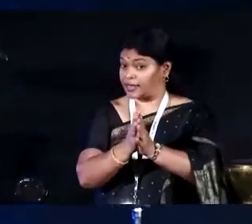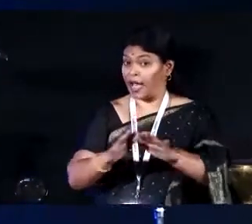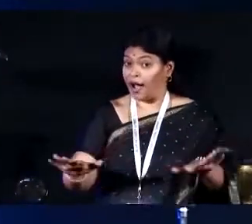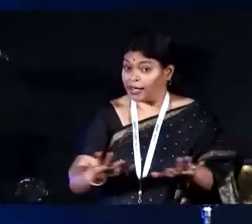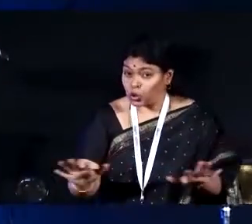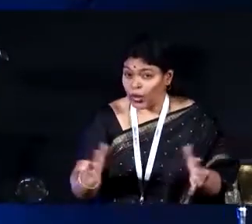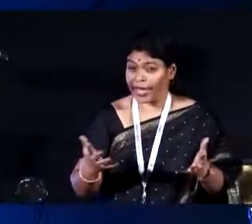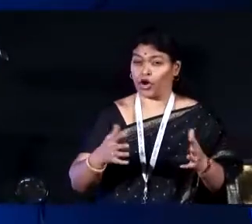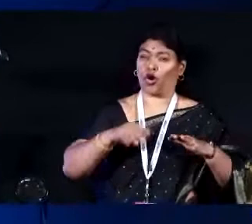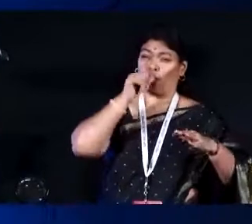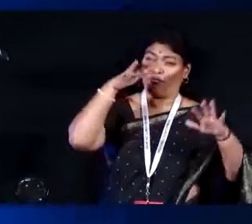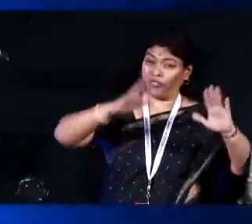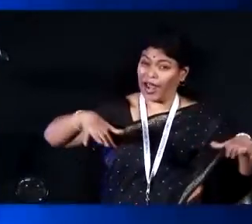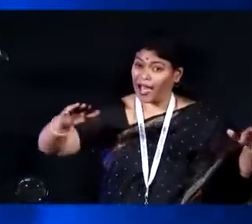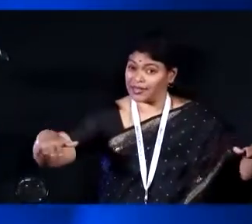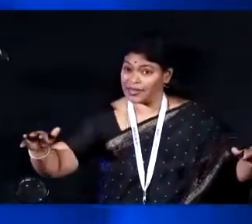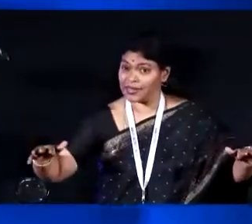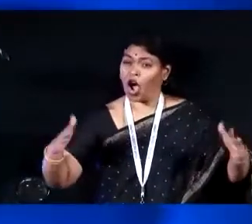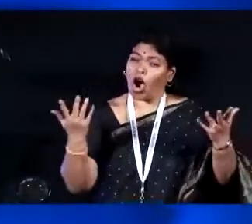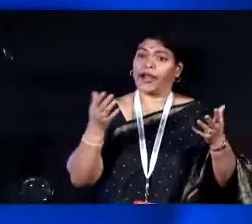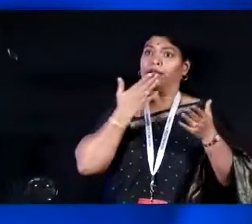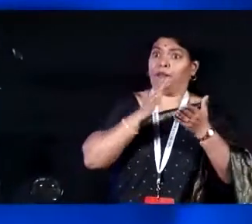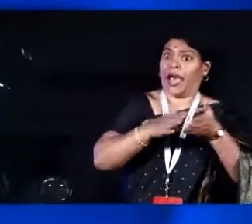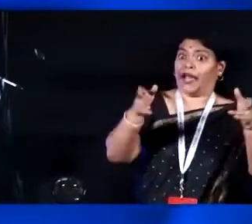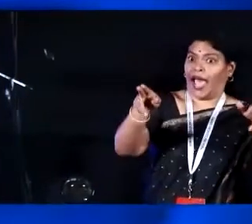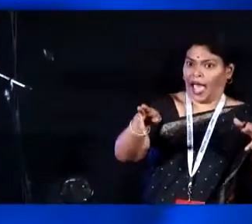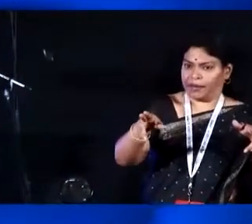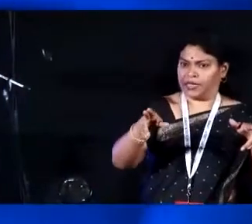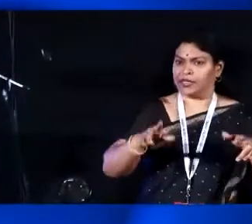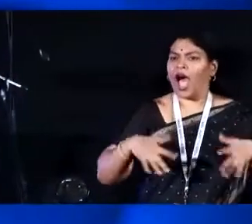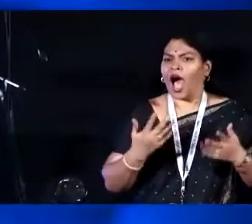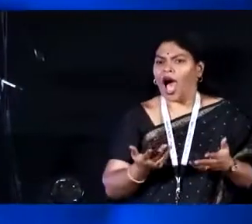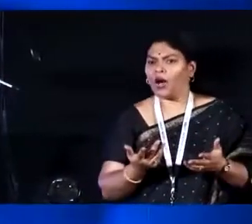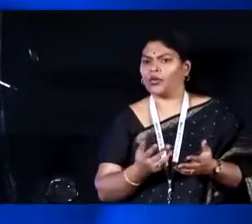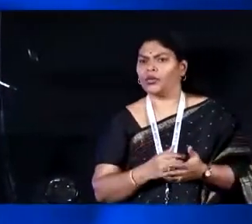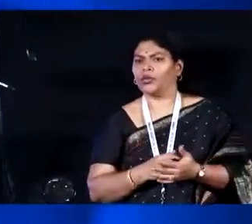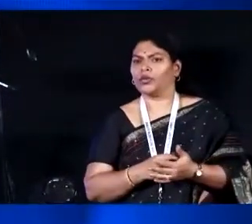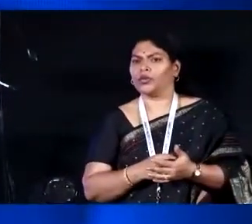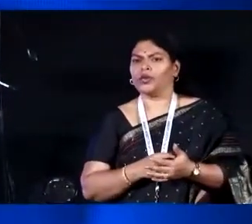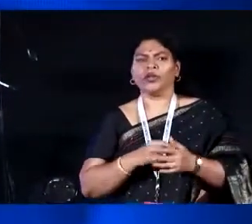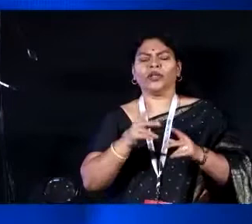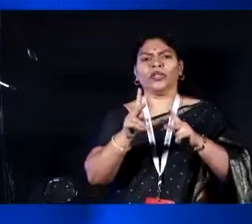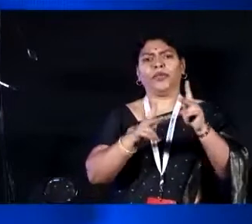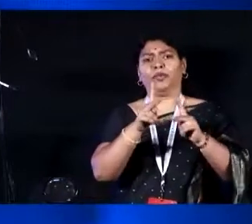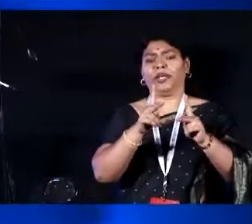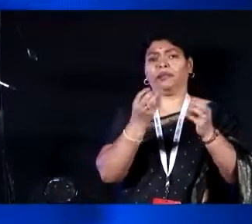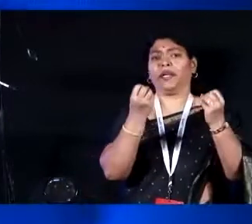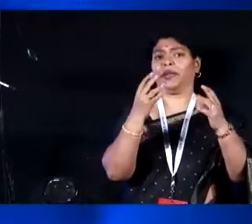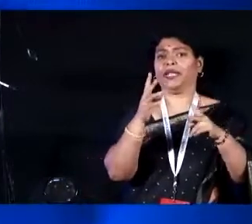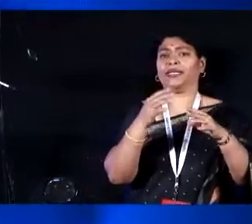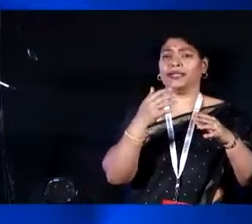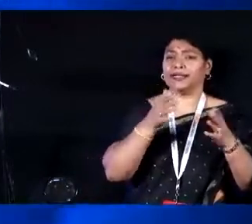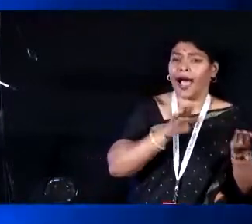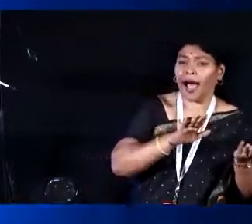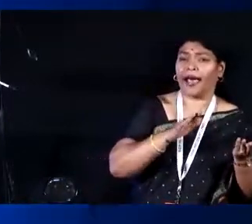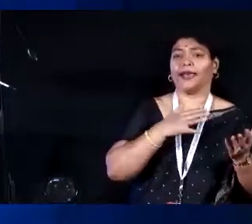floods are disaster, how come winters are not a disaster? Why do not we have figures of people who die or suffer